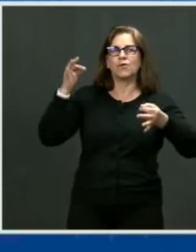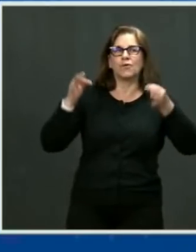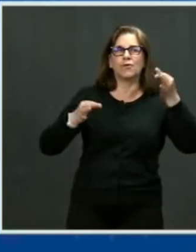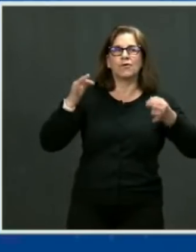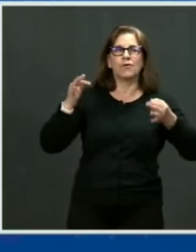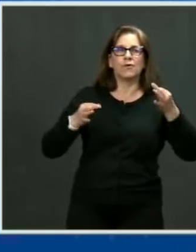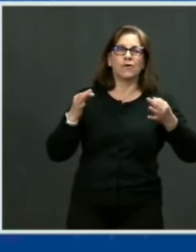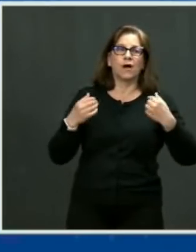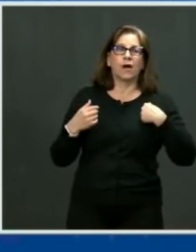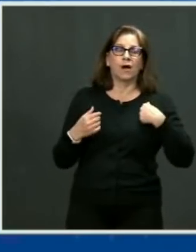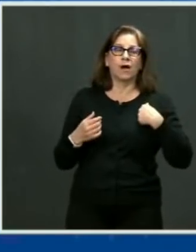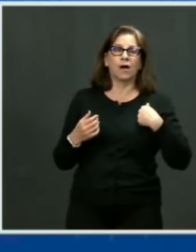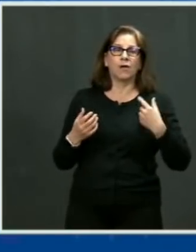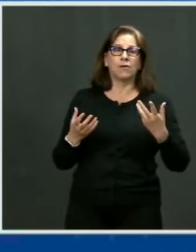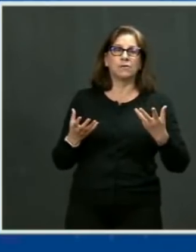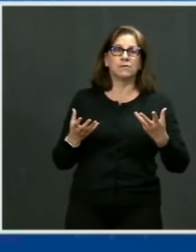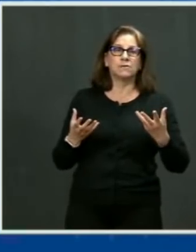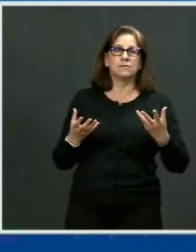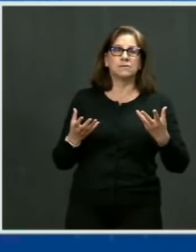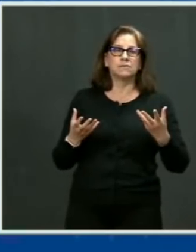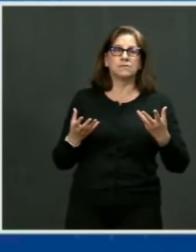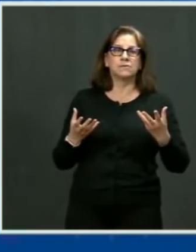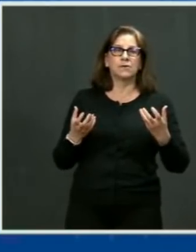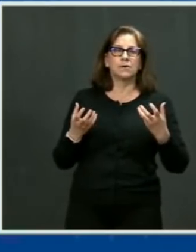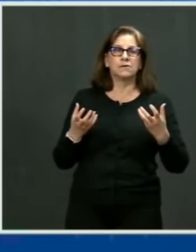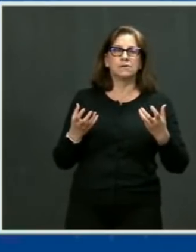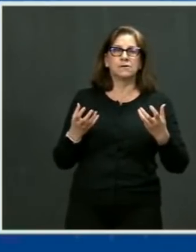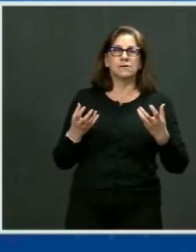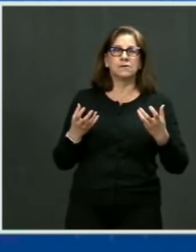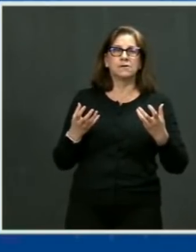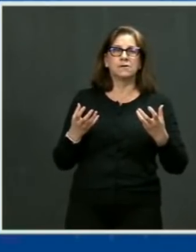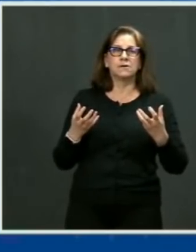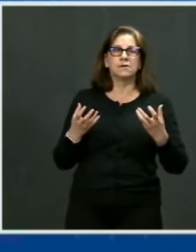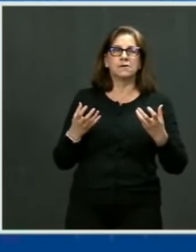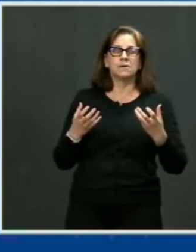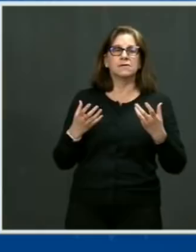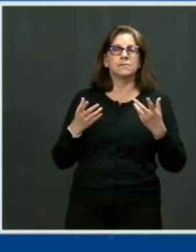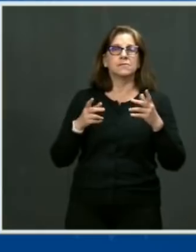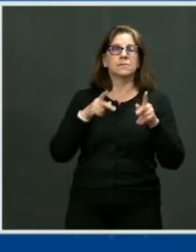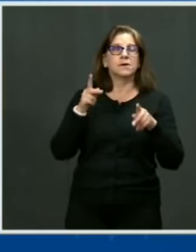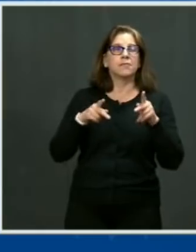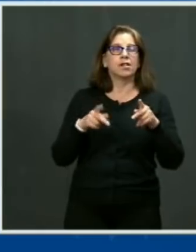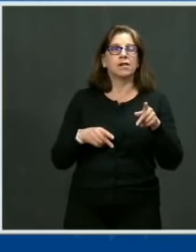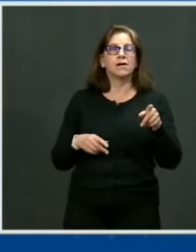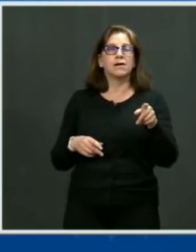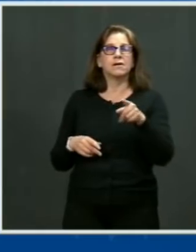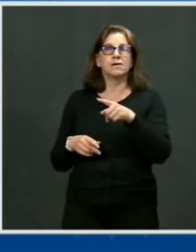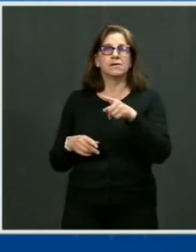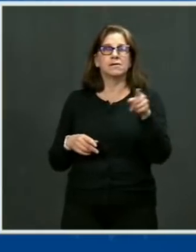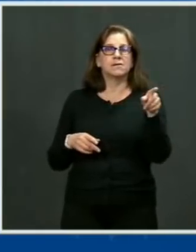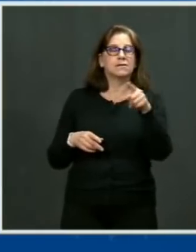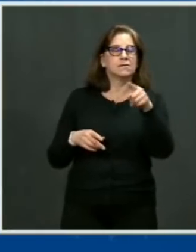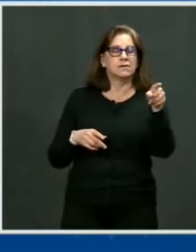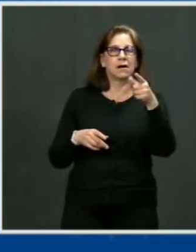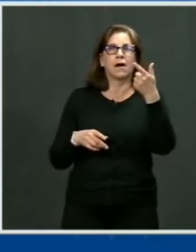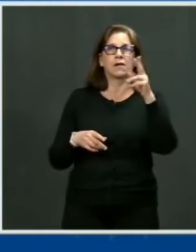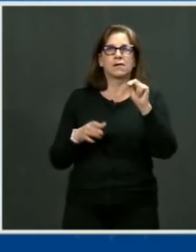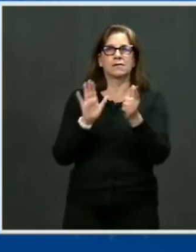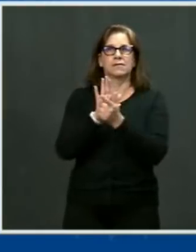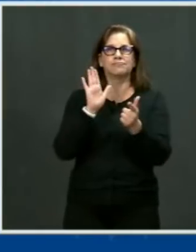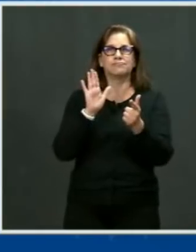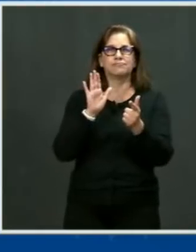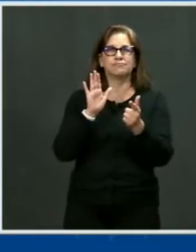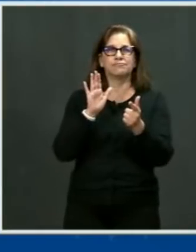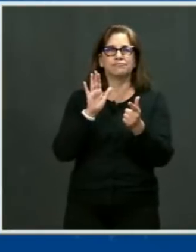I want you to temporarily remove from the following people any firearm they may possess. Because they're a